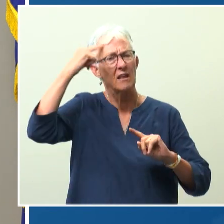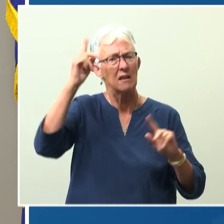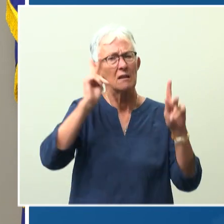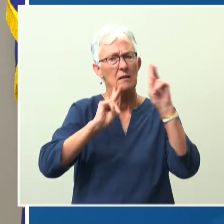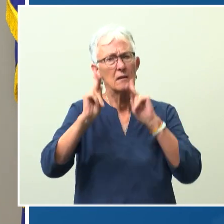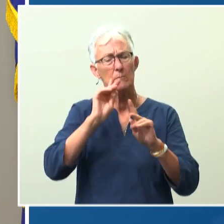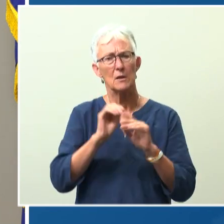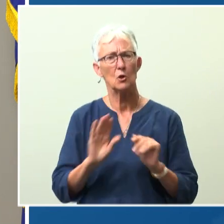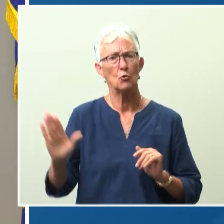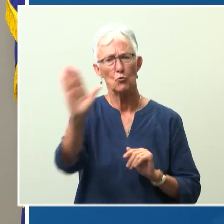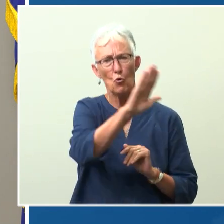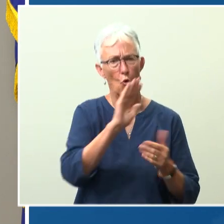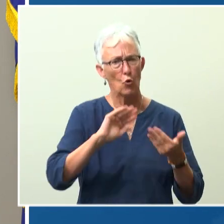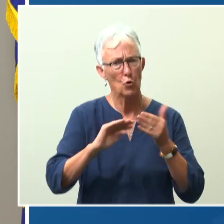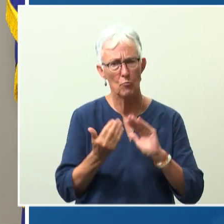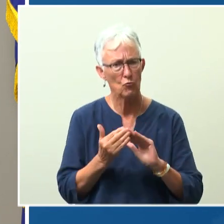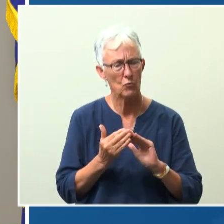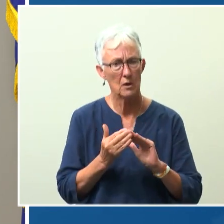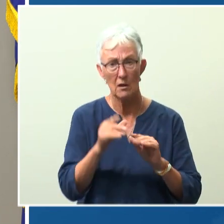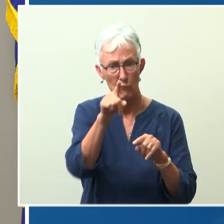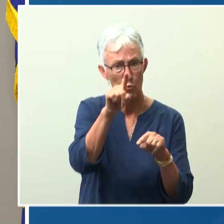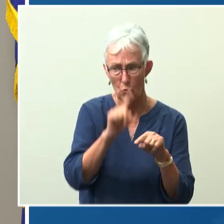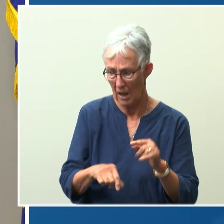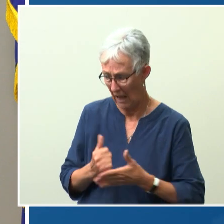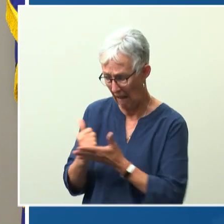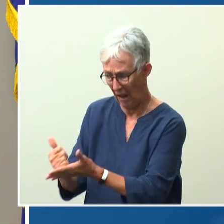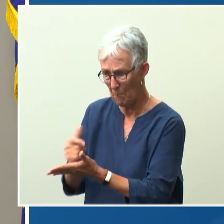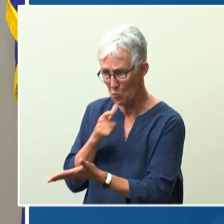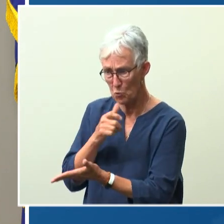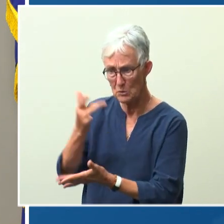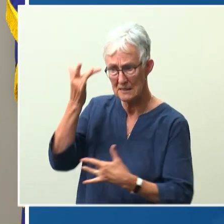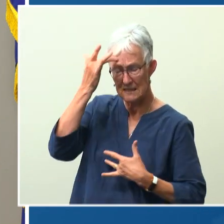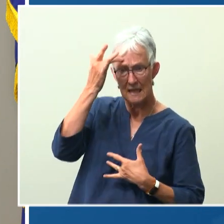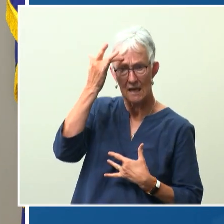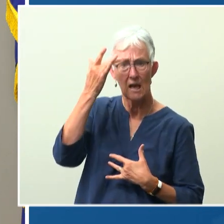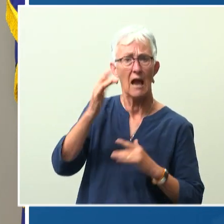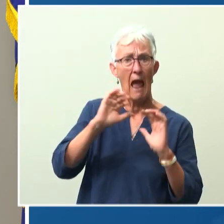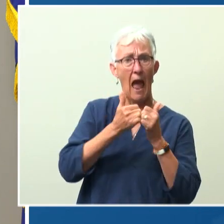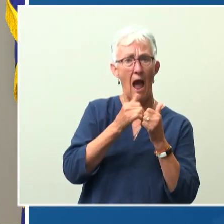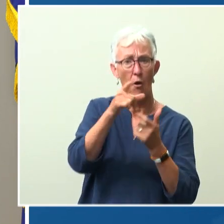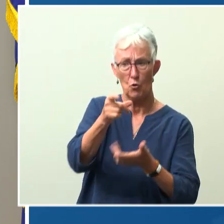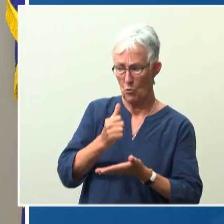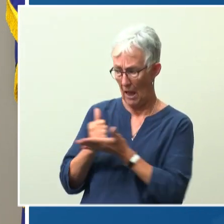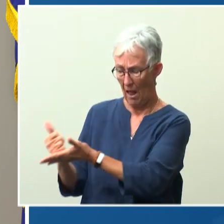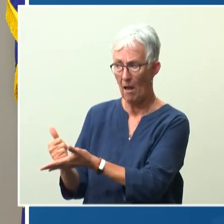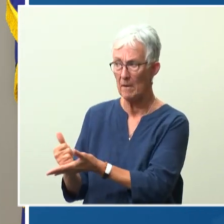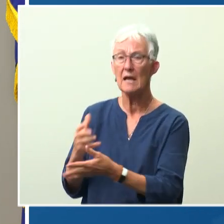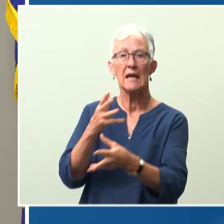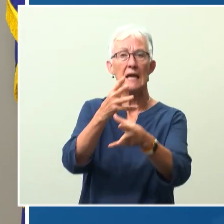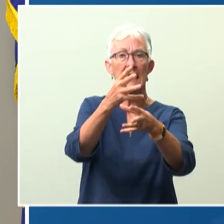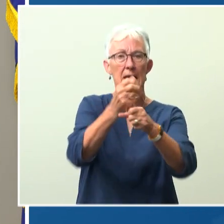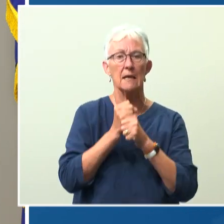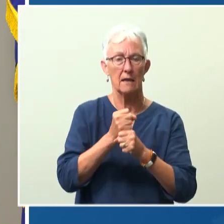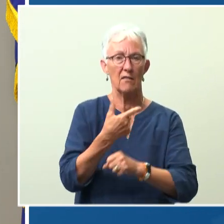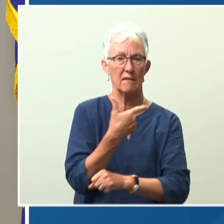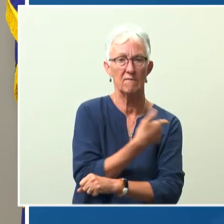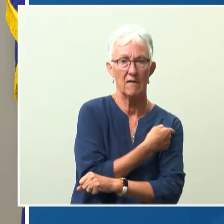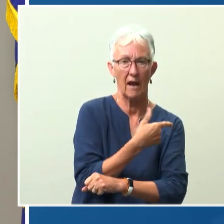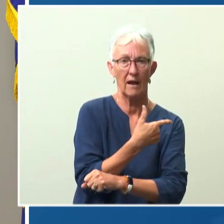you're not in a position to help those who are sick, you can contribute by getting your vaccine and preventing the spread of disease.